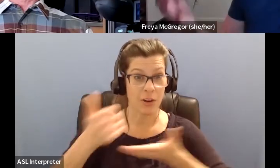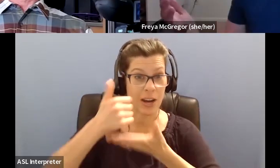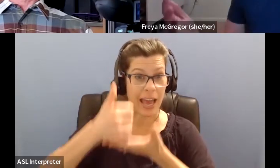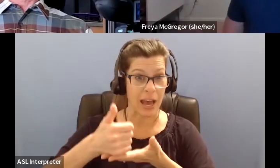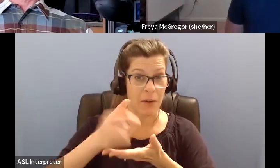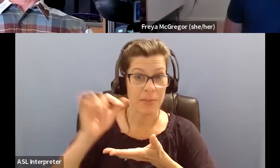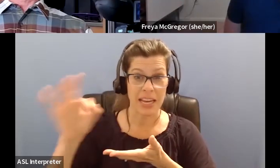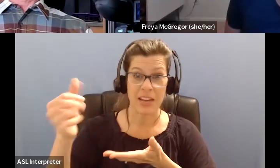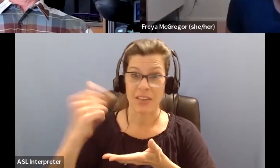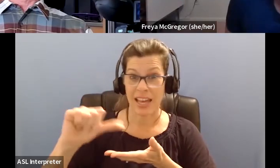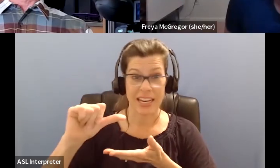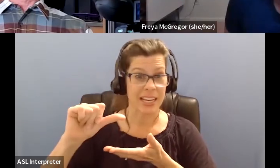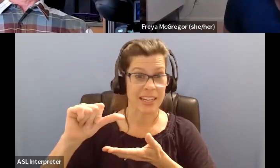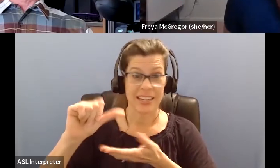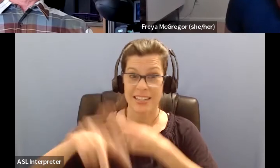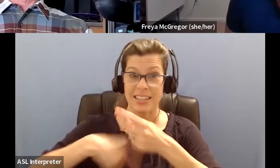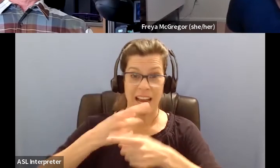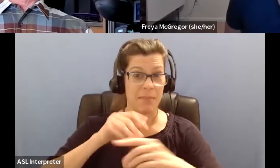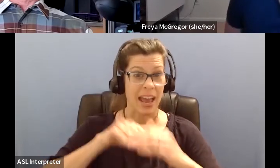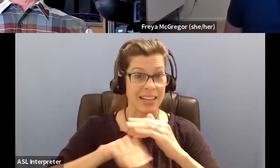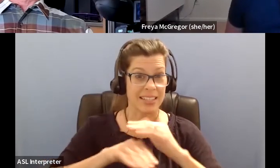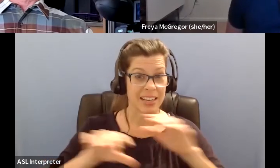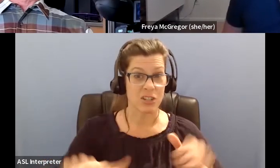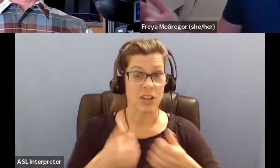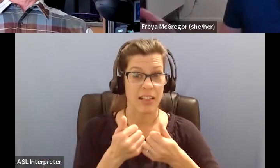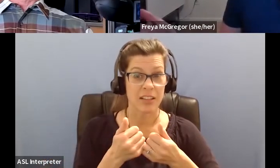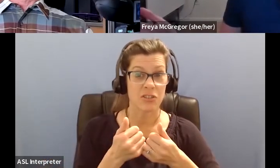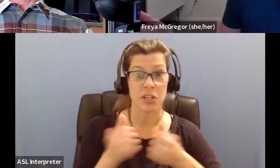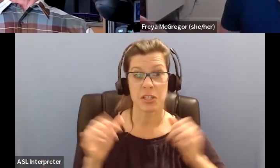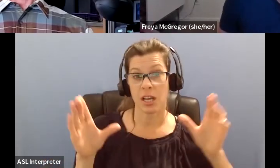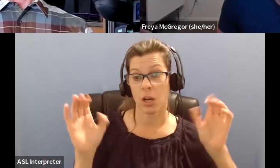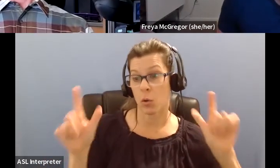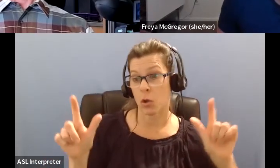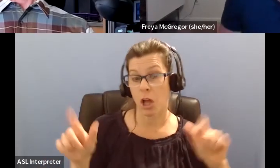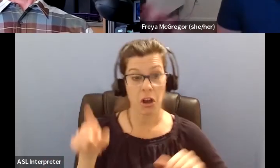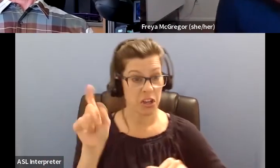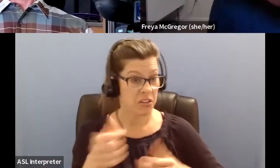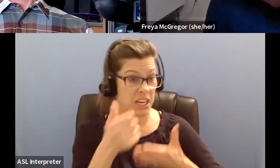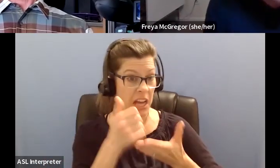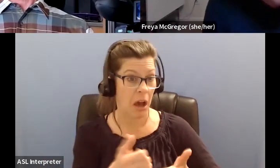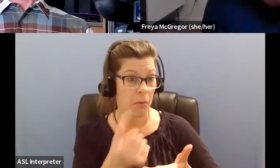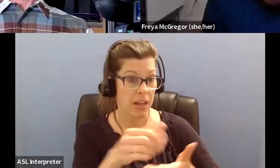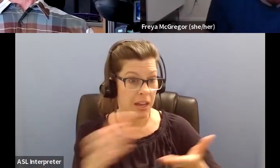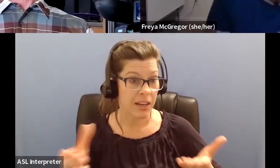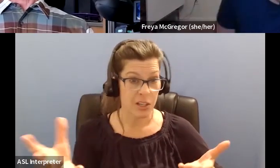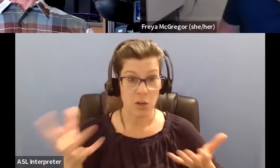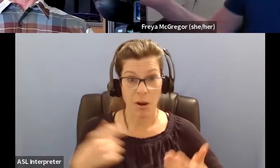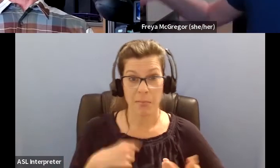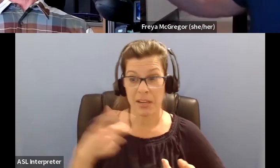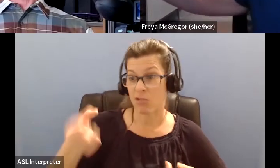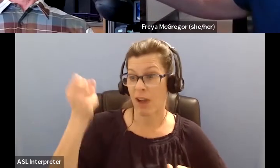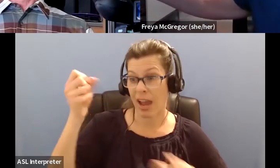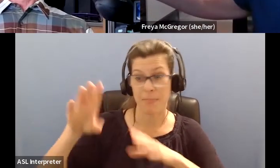someone with any kind of access challenge, um, is just to be like cool about it. Just like, Hey, do you need a hand with anything? Or do you want me to grab that door? Or